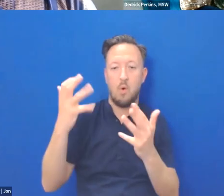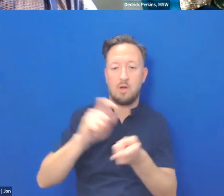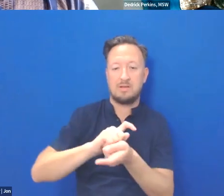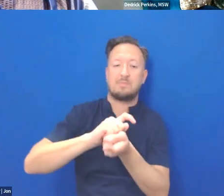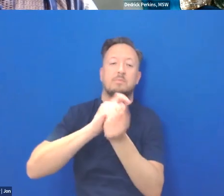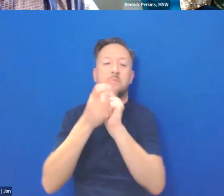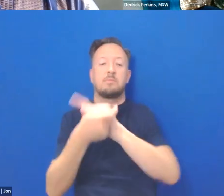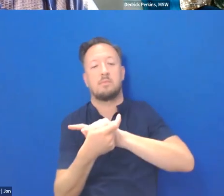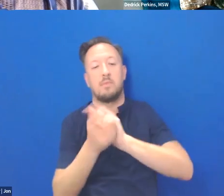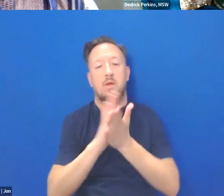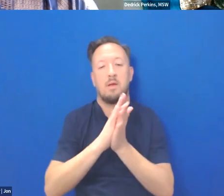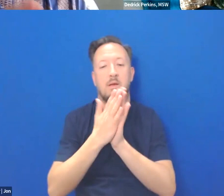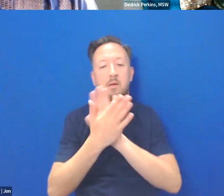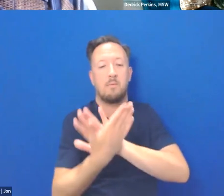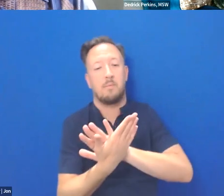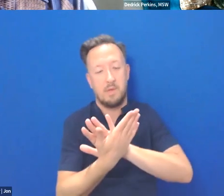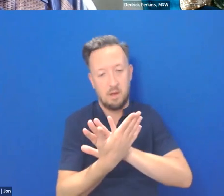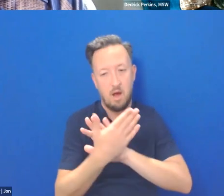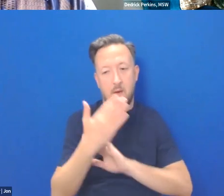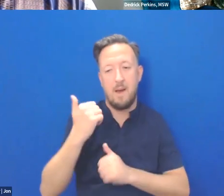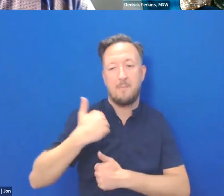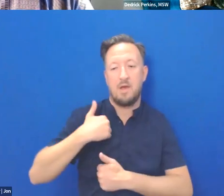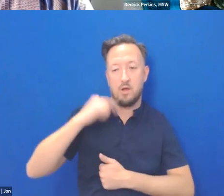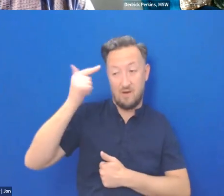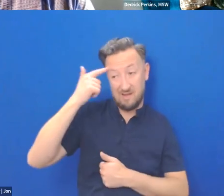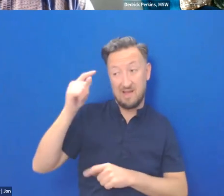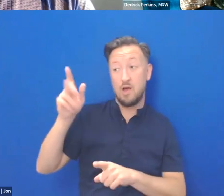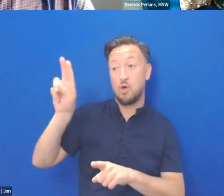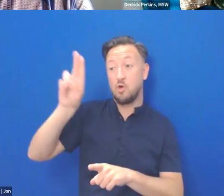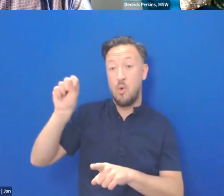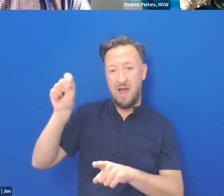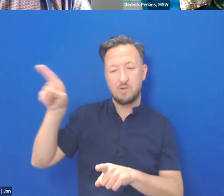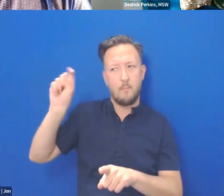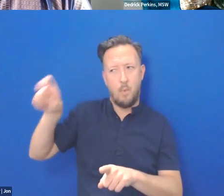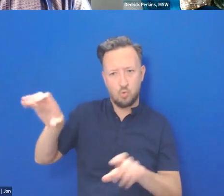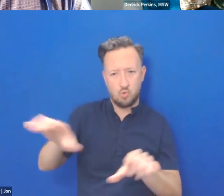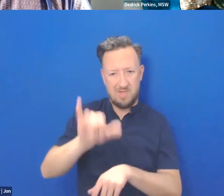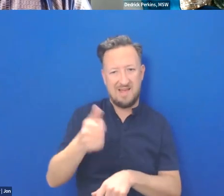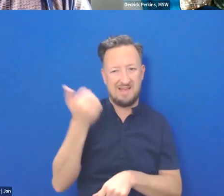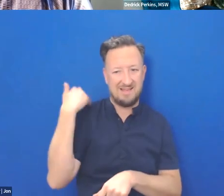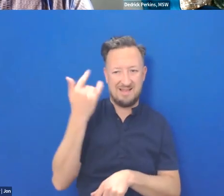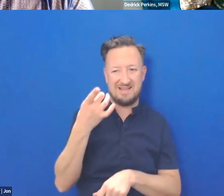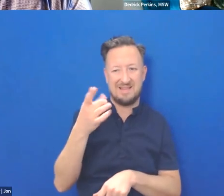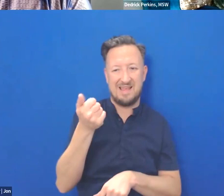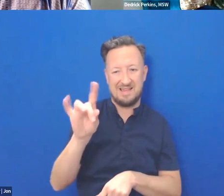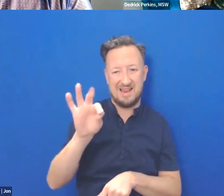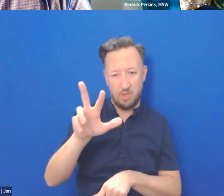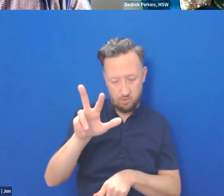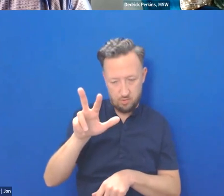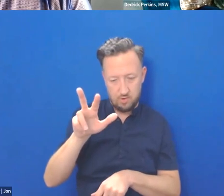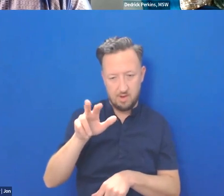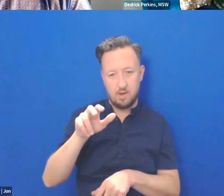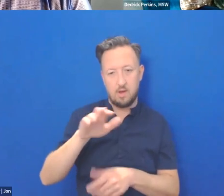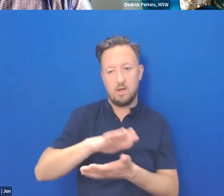government, which the United States was supposed to have done in 1893 in order to begin to comply with the law of occupation and eventually bring the